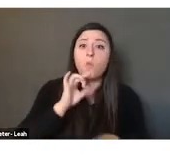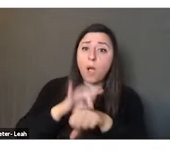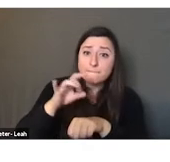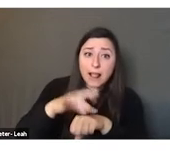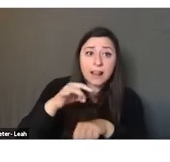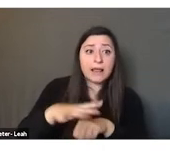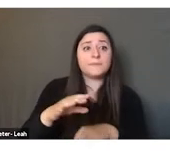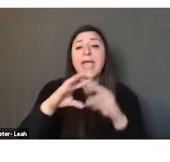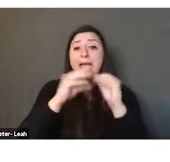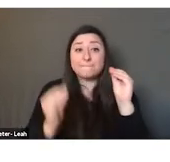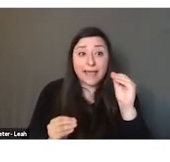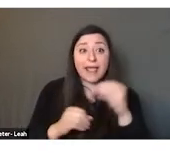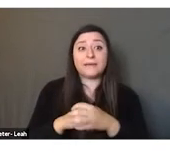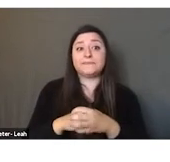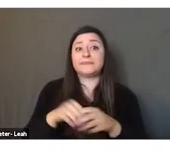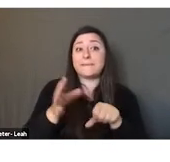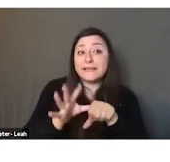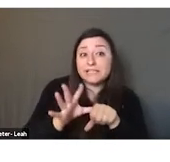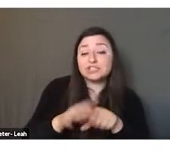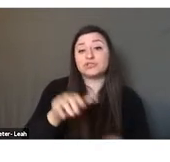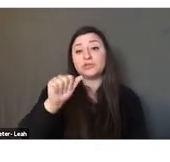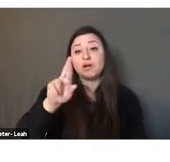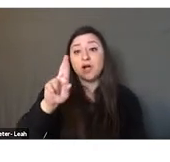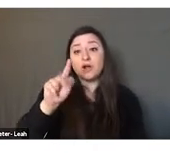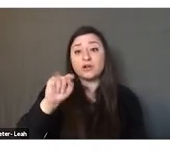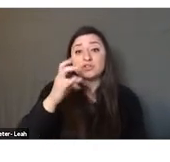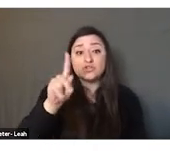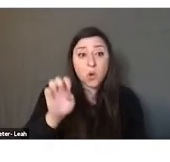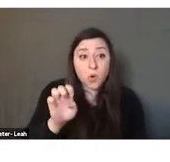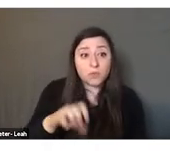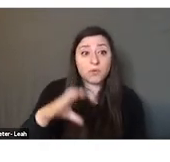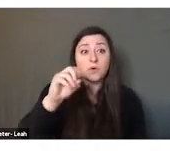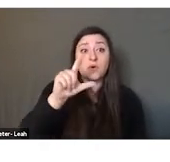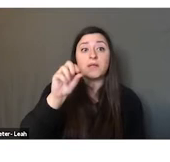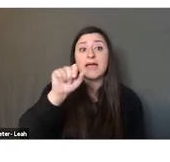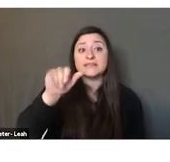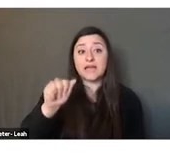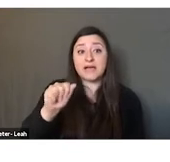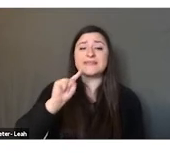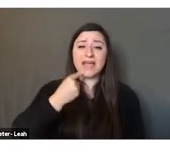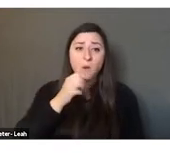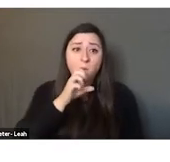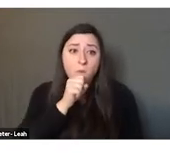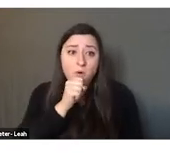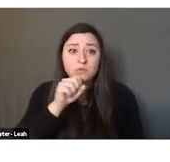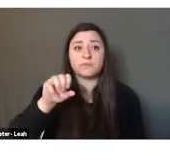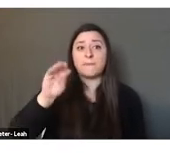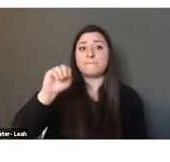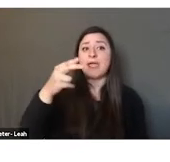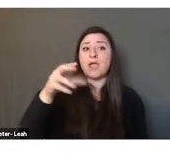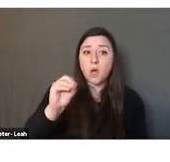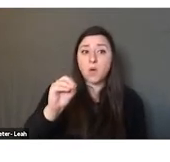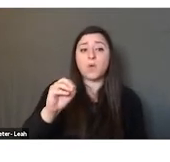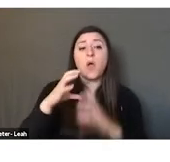eggplant, spinach, artichoke, colocasia, sour orange, shaddock, mango, coconut palm,